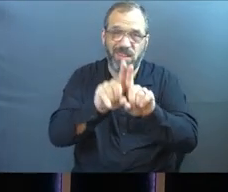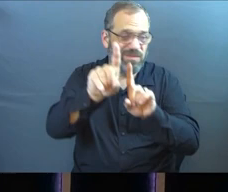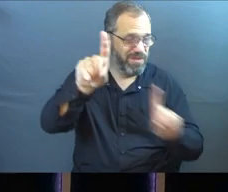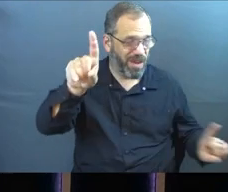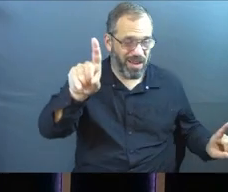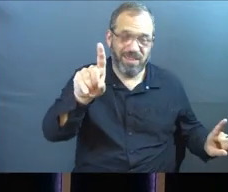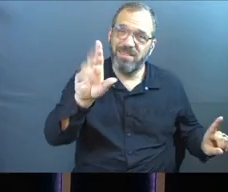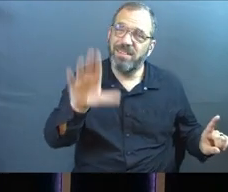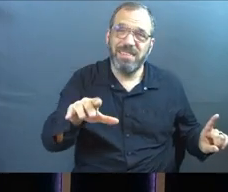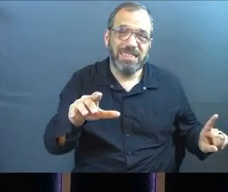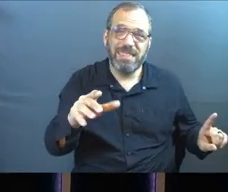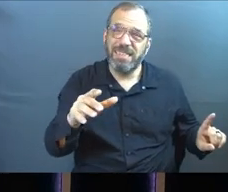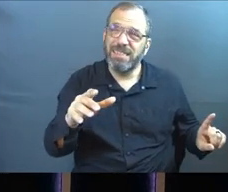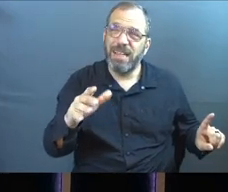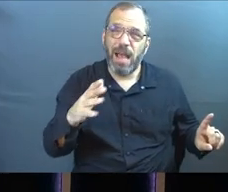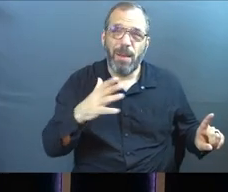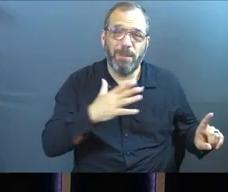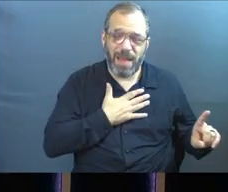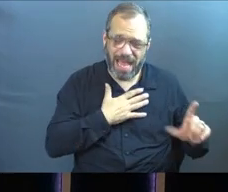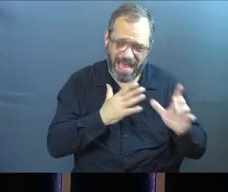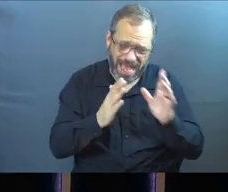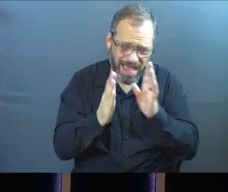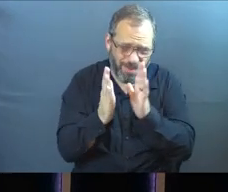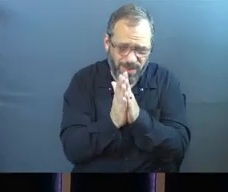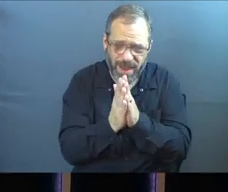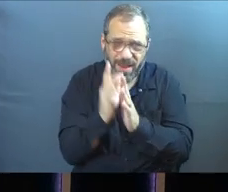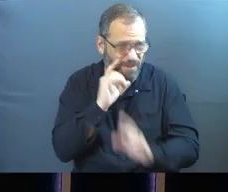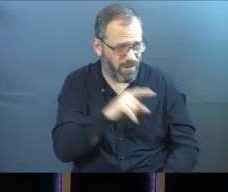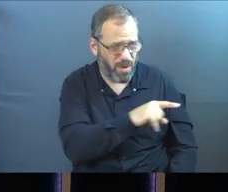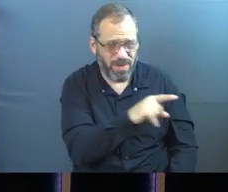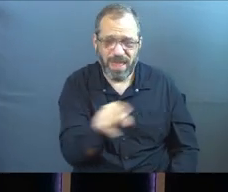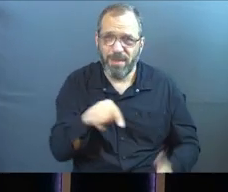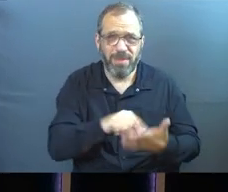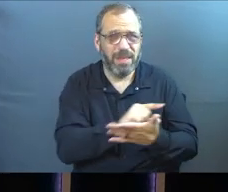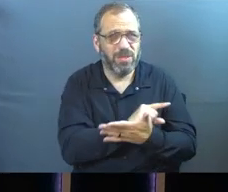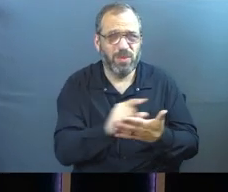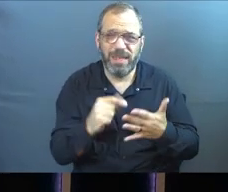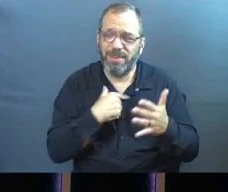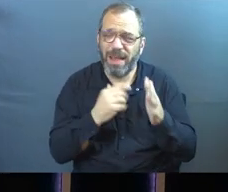And I got to tell you the desperation and prayer that I have had for those people this week.